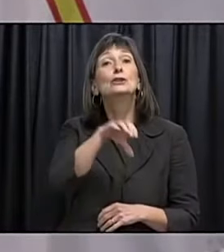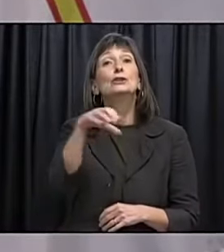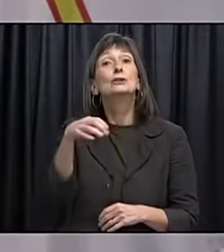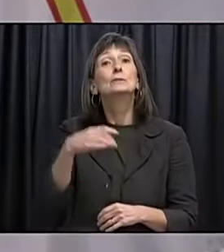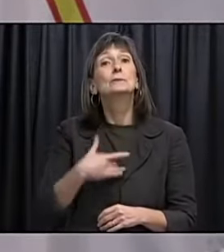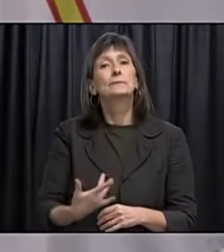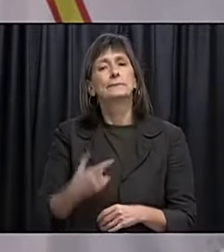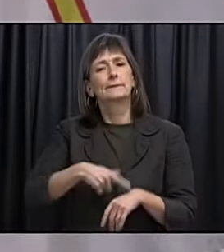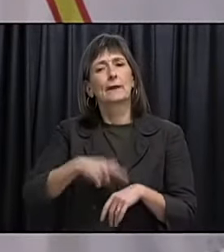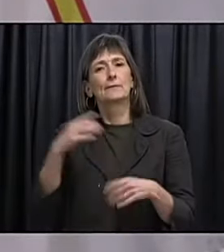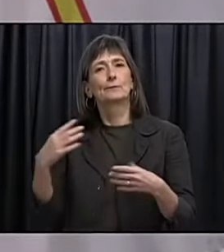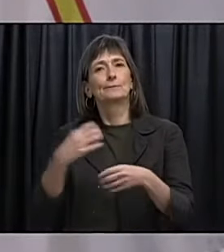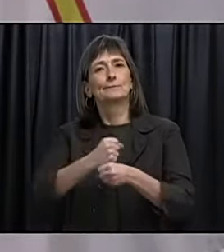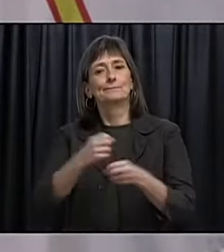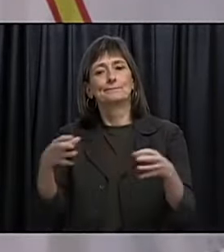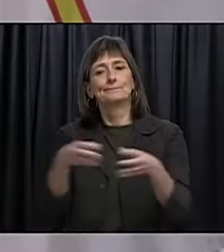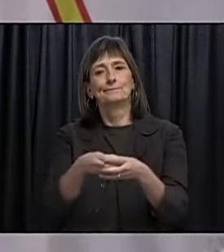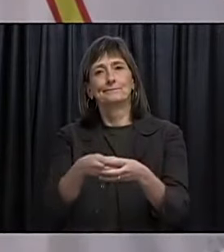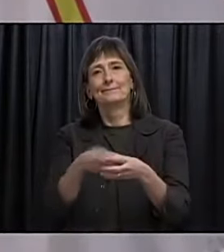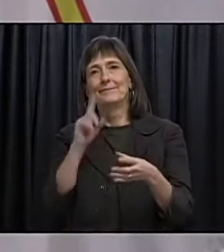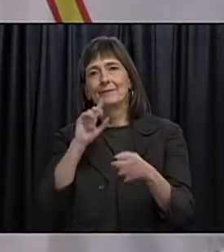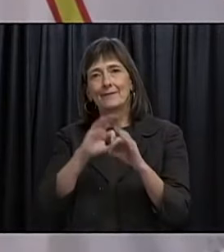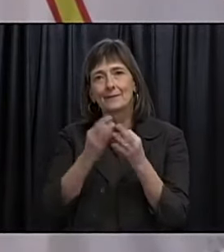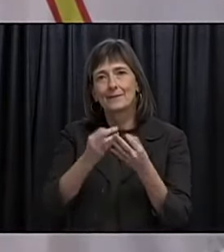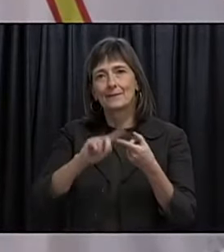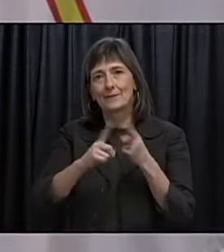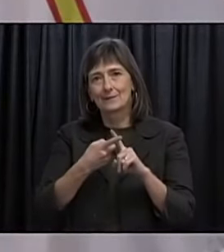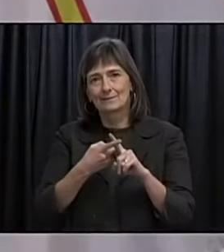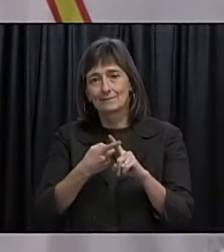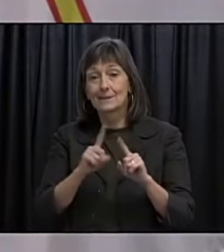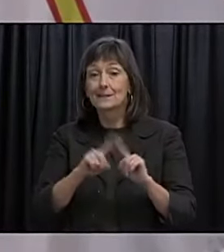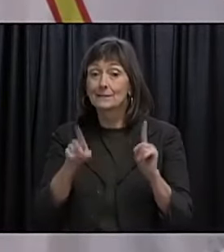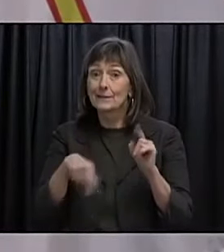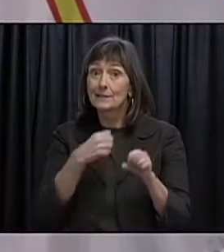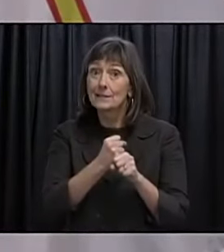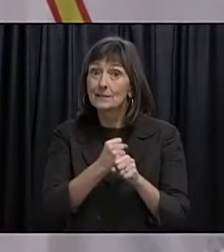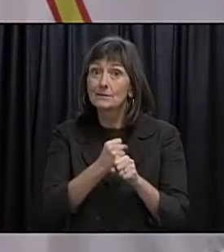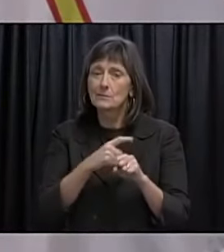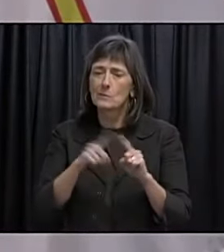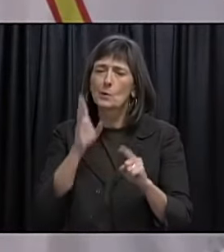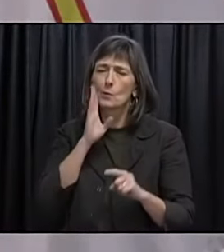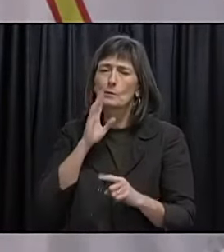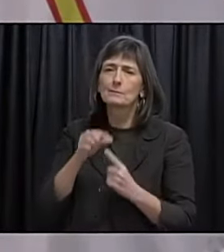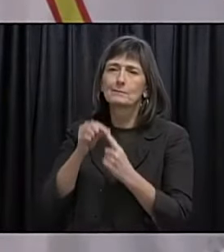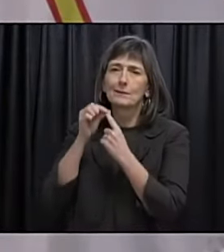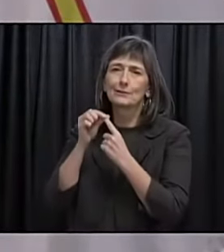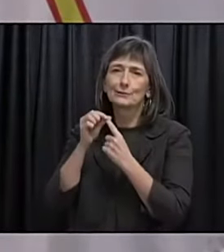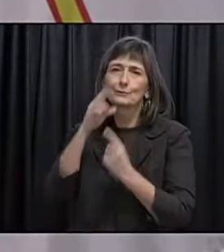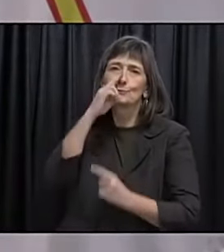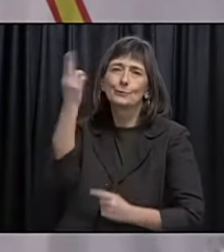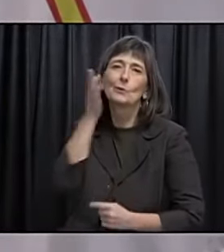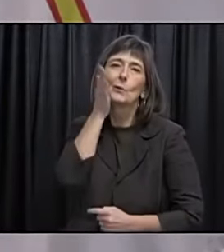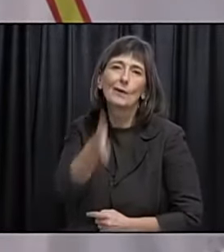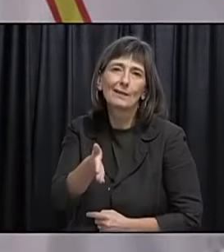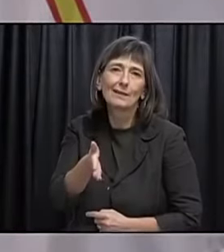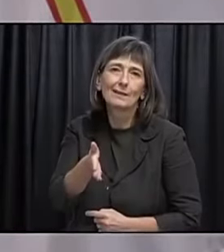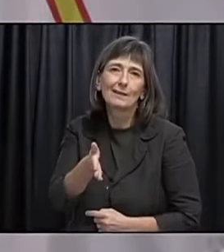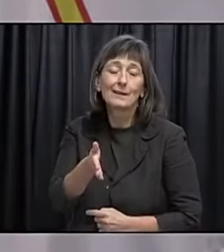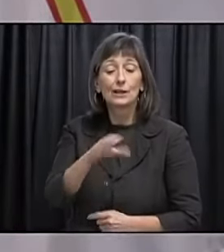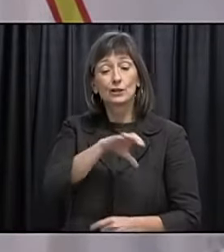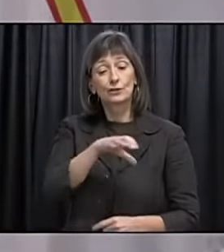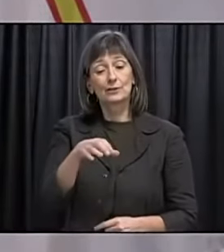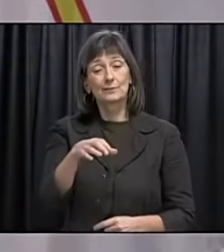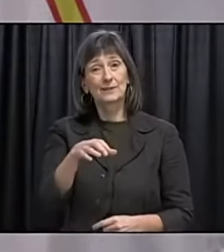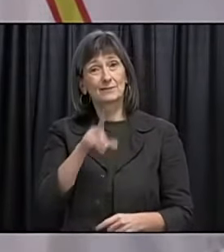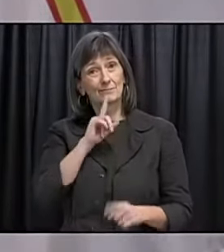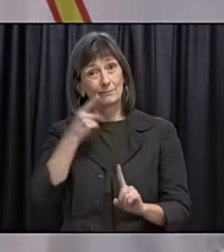celebrate with family and friends and while things will be different, we can find ways to make this year special. Christmas is really a feeling and